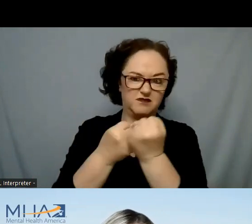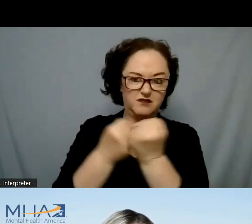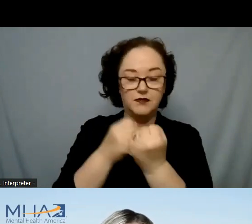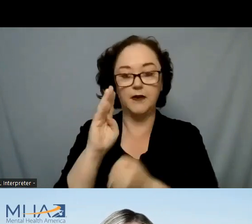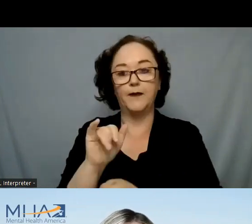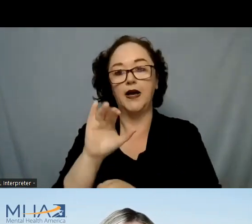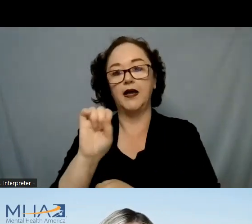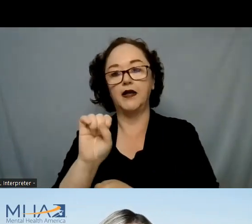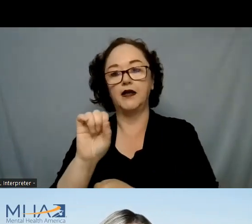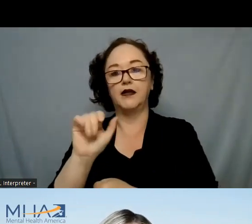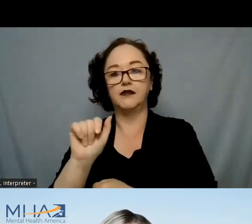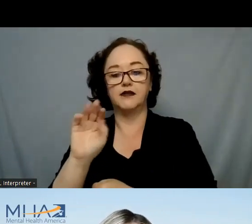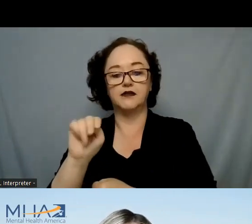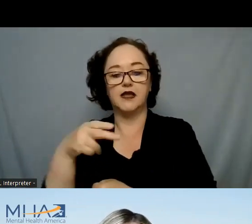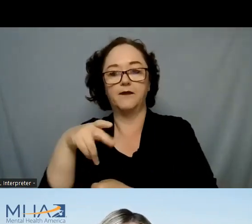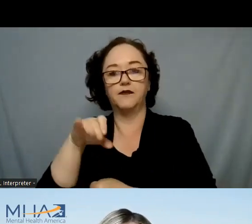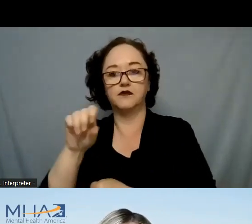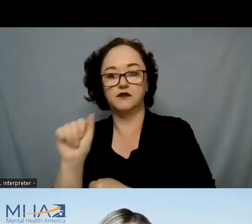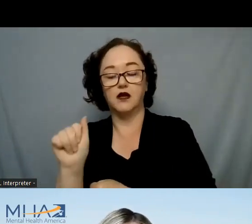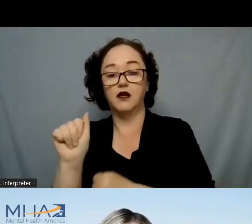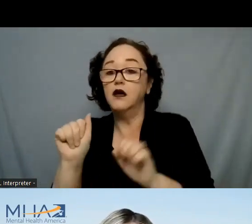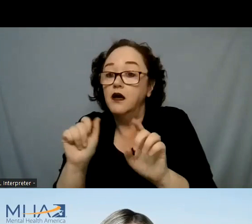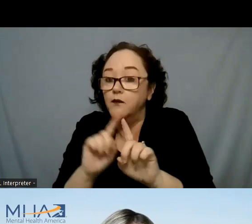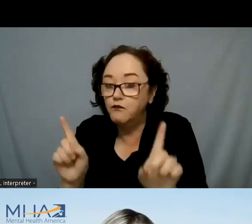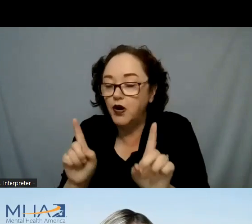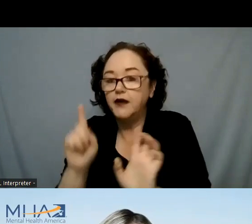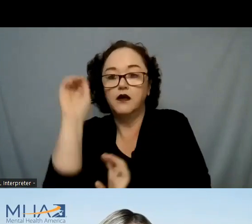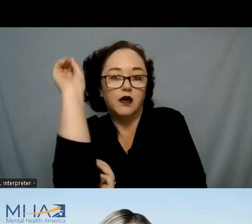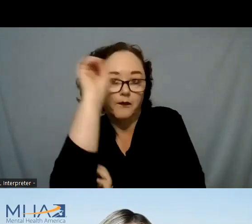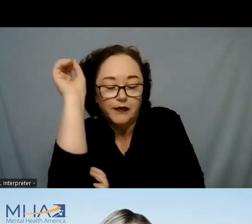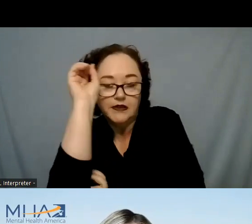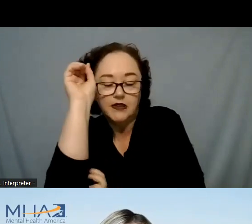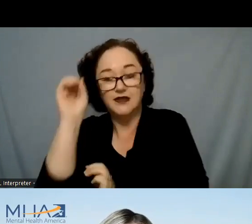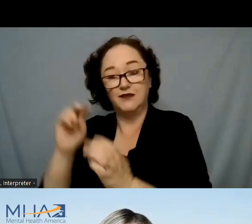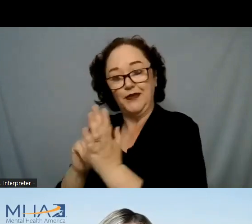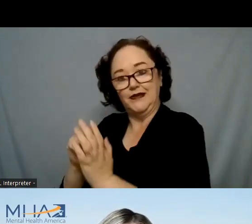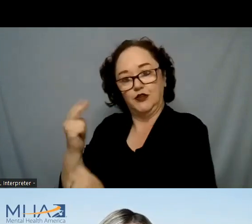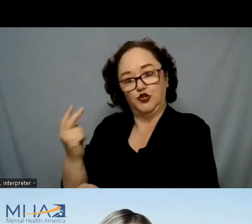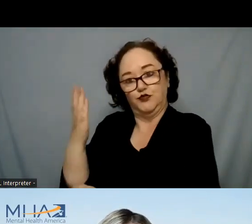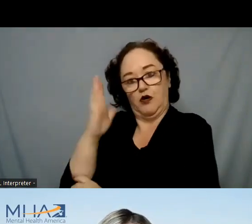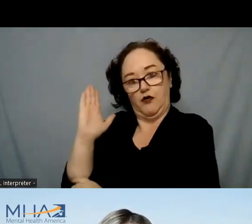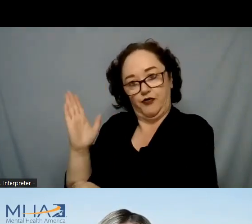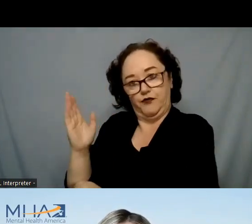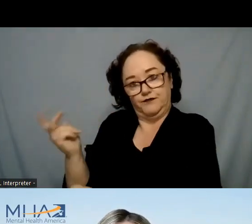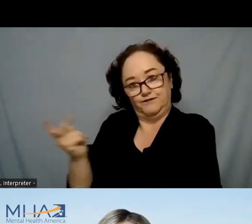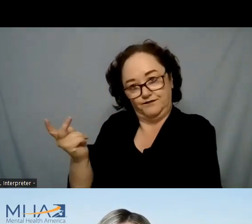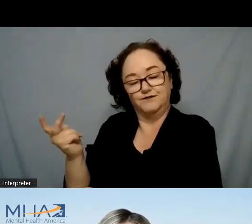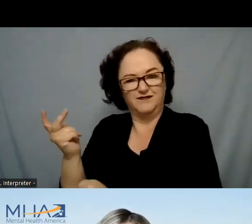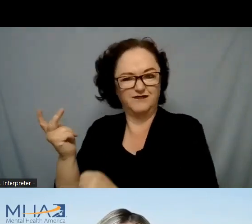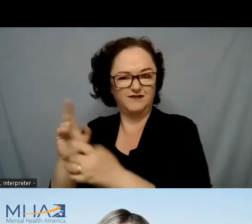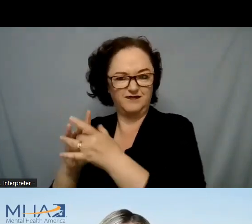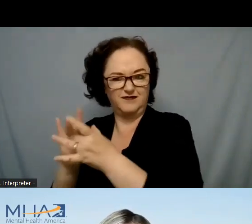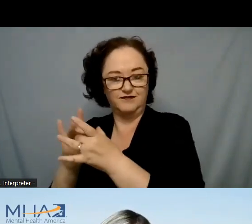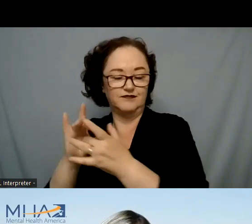views, policies, and opinions expressed are those of the authors and do not necessarily reflect those of SAMHSA or HHS. We